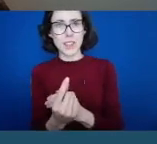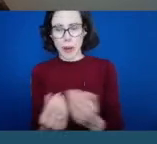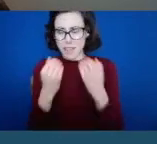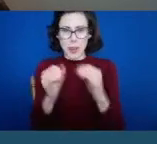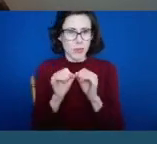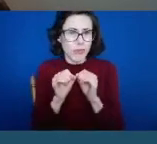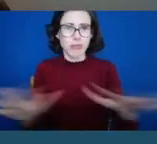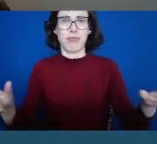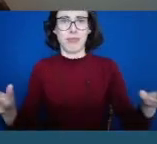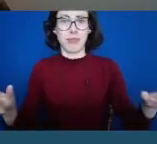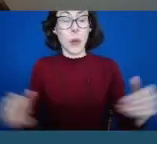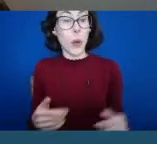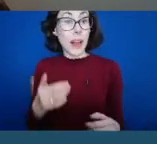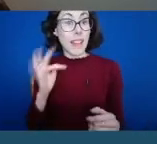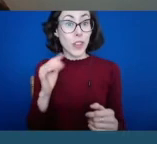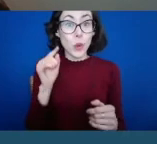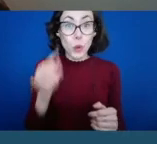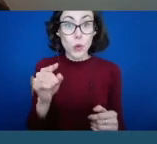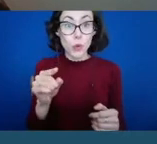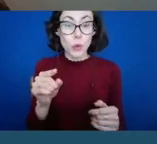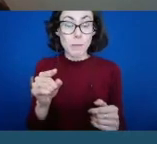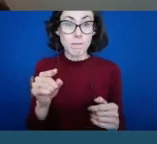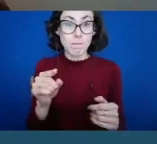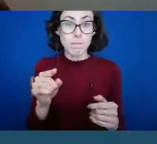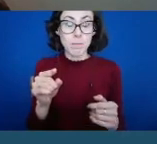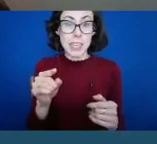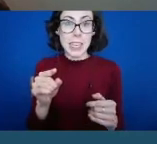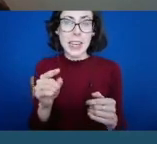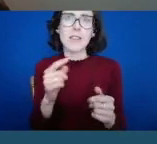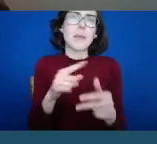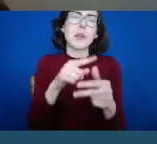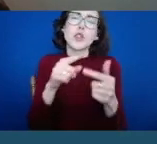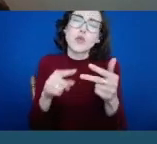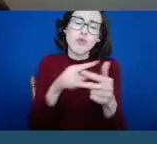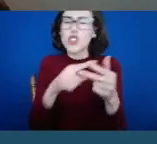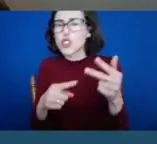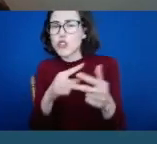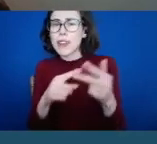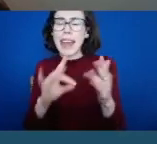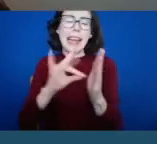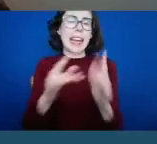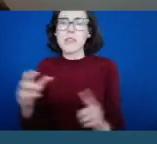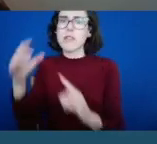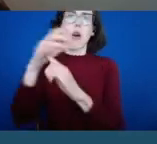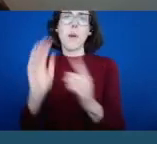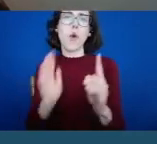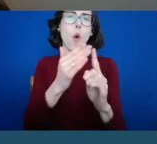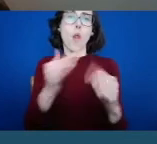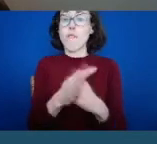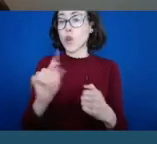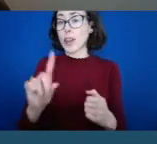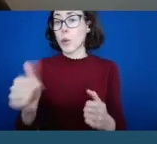say to you, if you had two or three key priorities for the early months of 2021, what would they be?